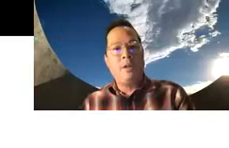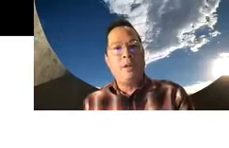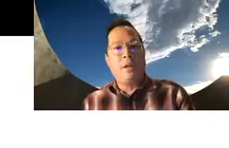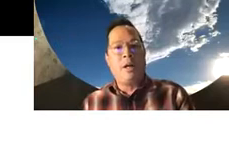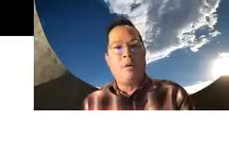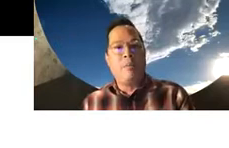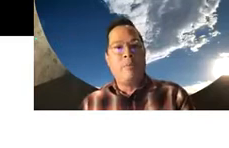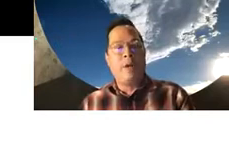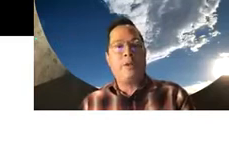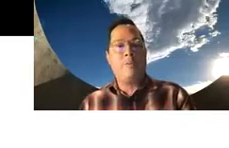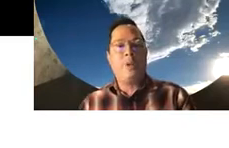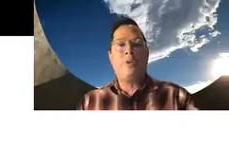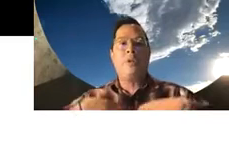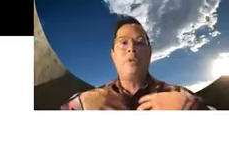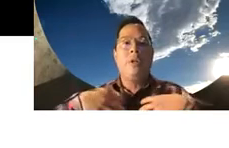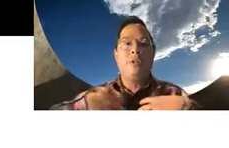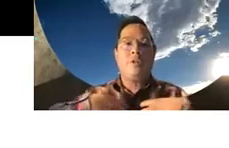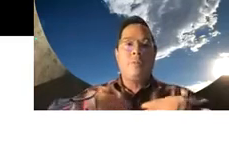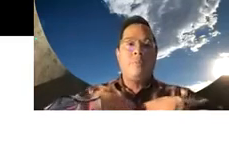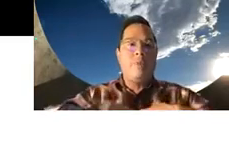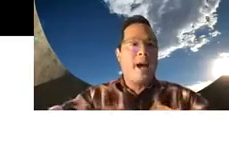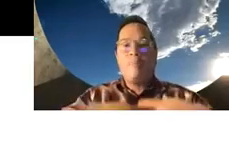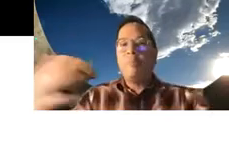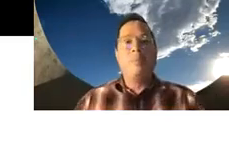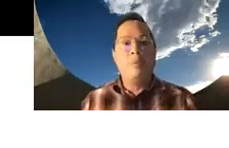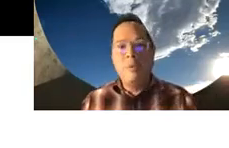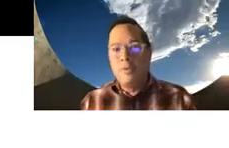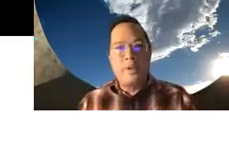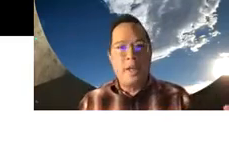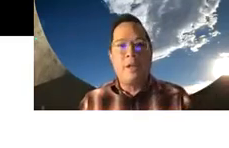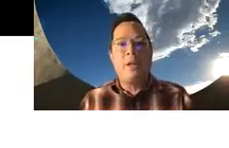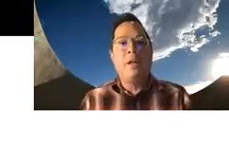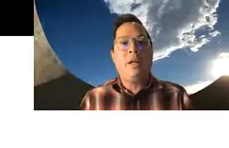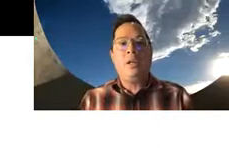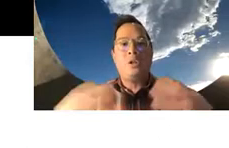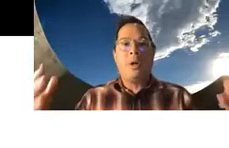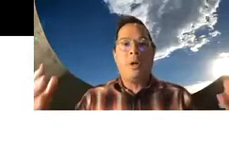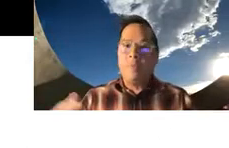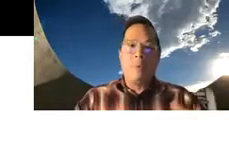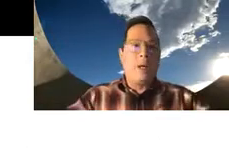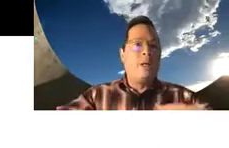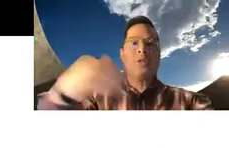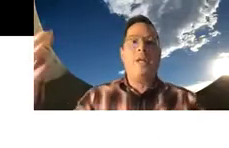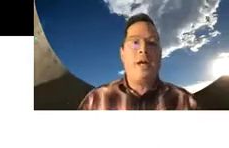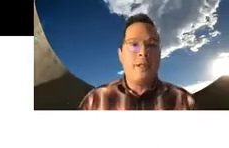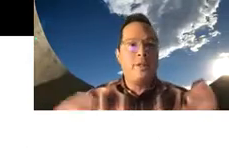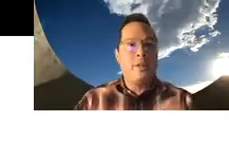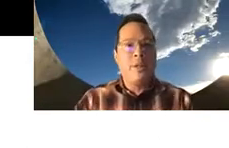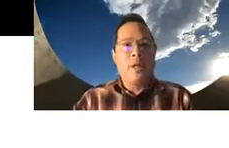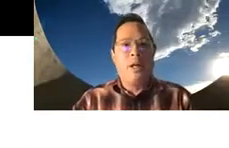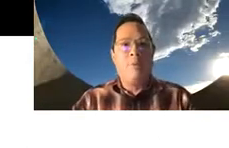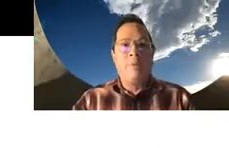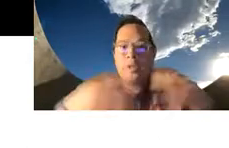um right to be able to to have people move together enjoy or be able to understand